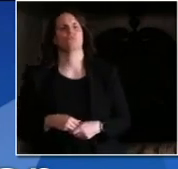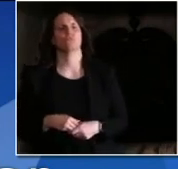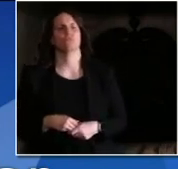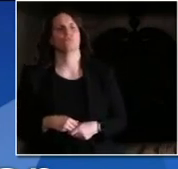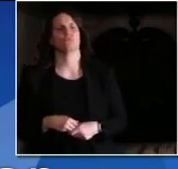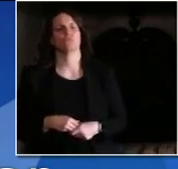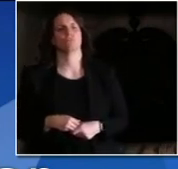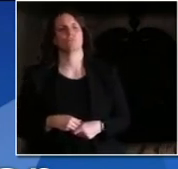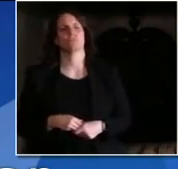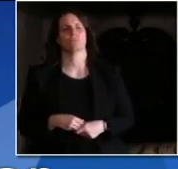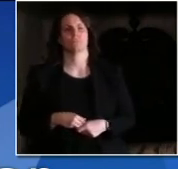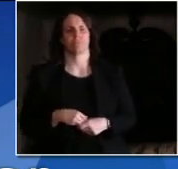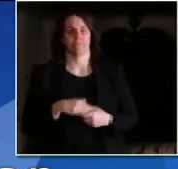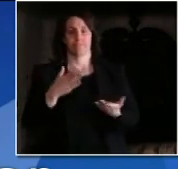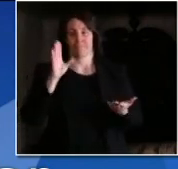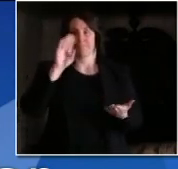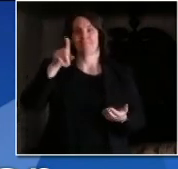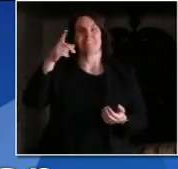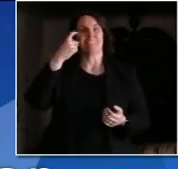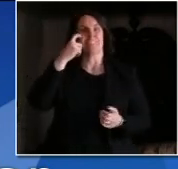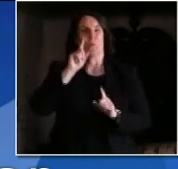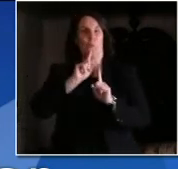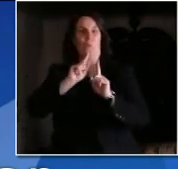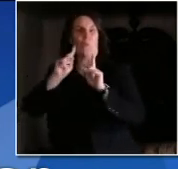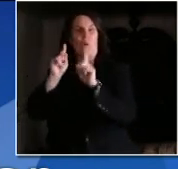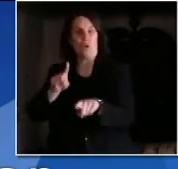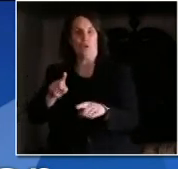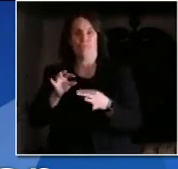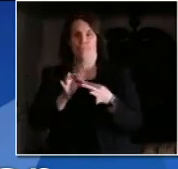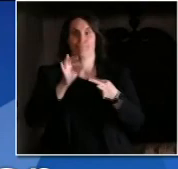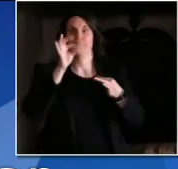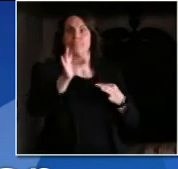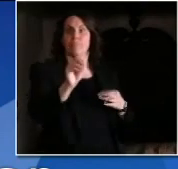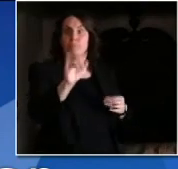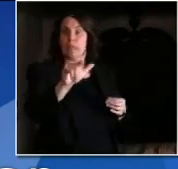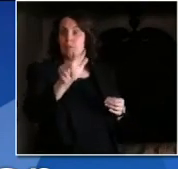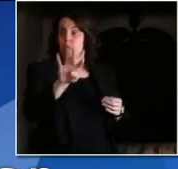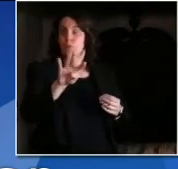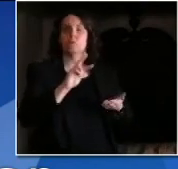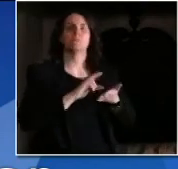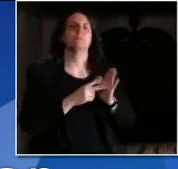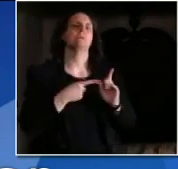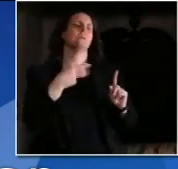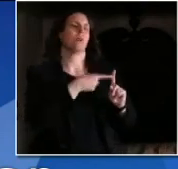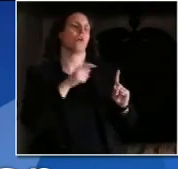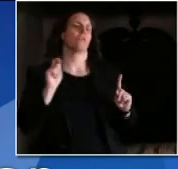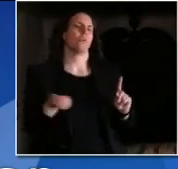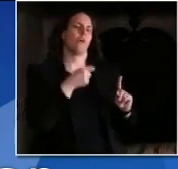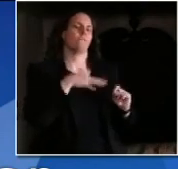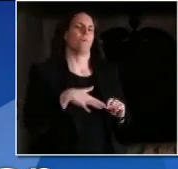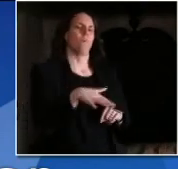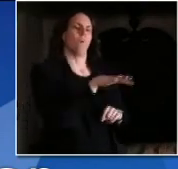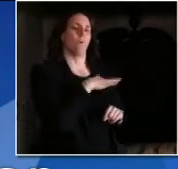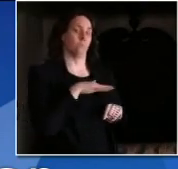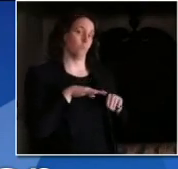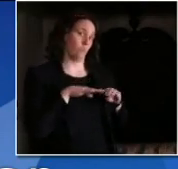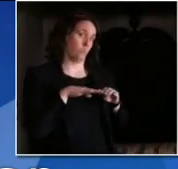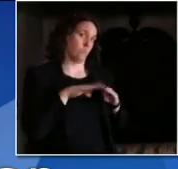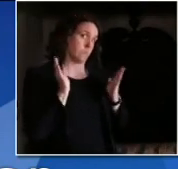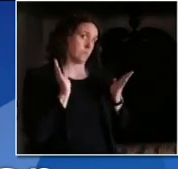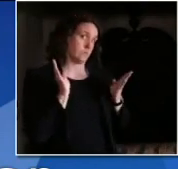order that golf courses will be allowed to reopen under